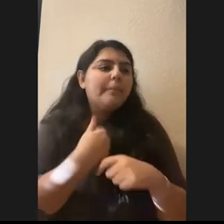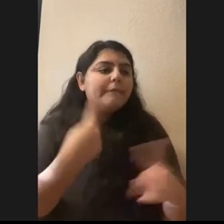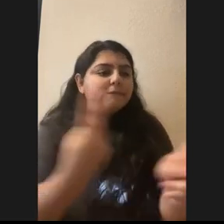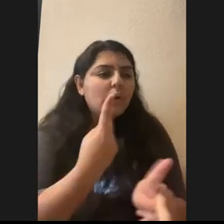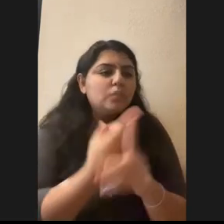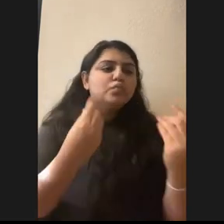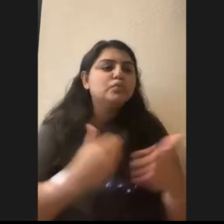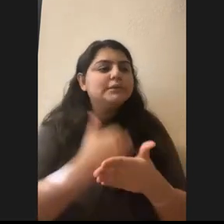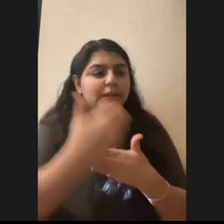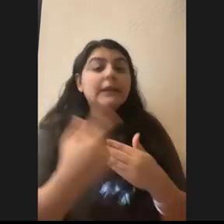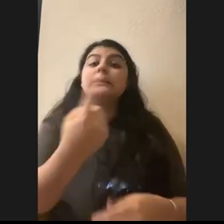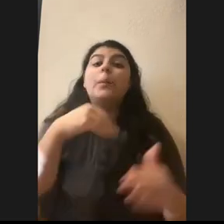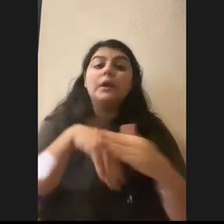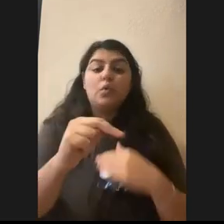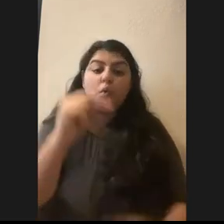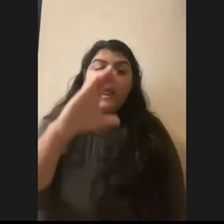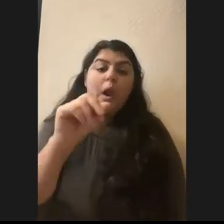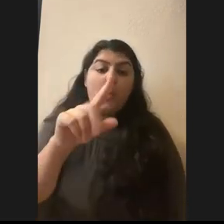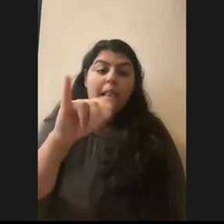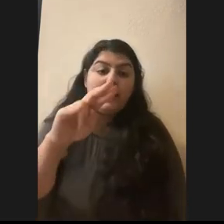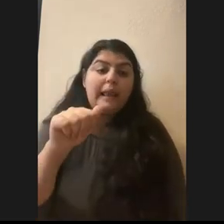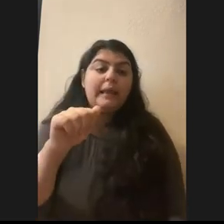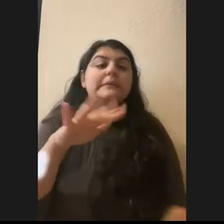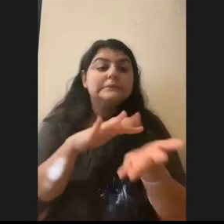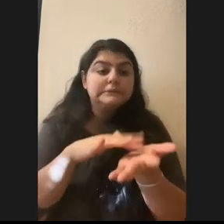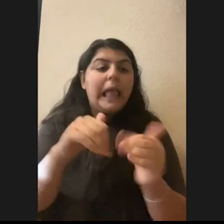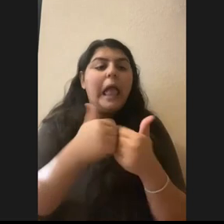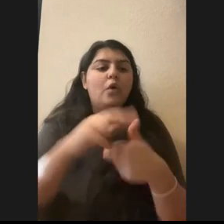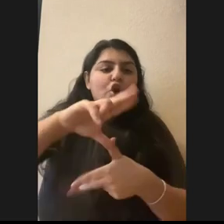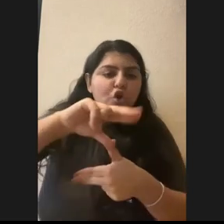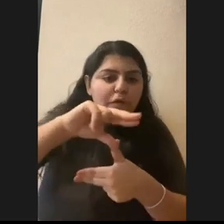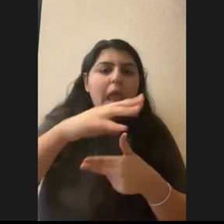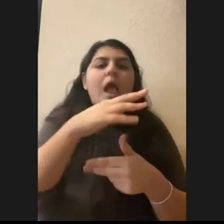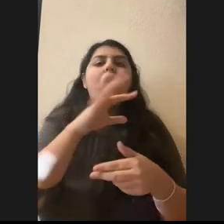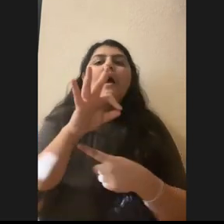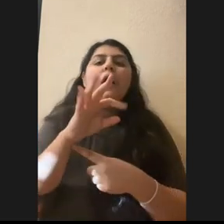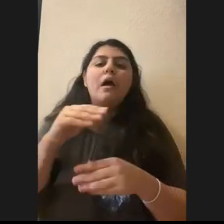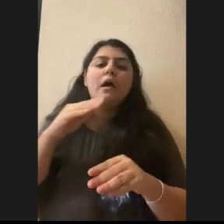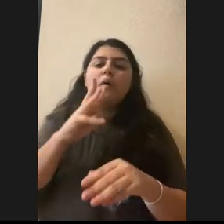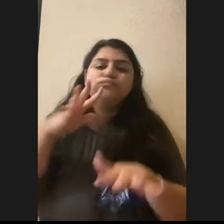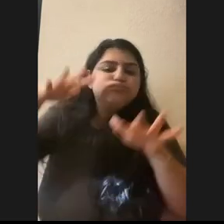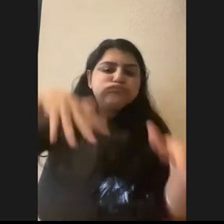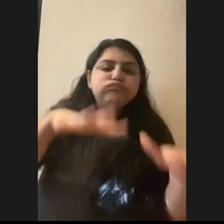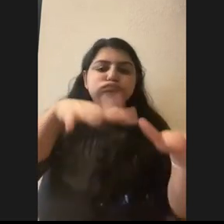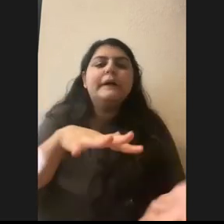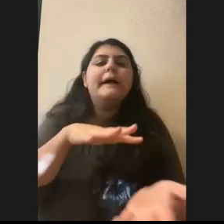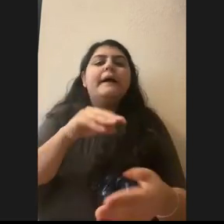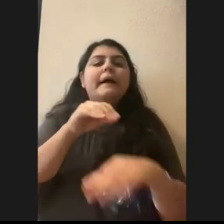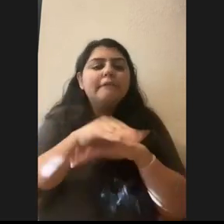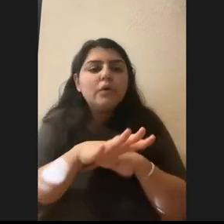in North Carolina who is studying how hurricanes or flooding affects a bunch of birds,